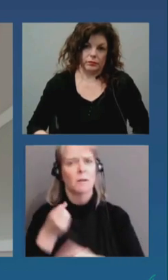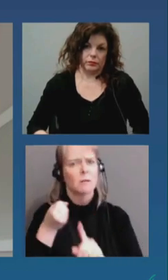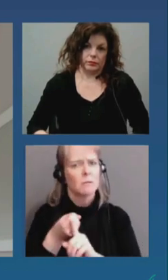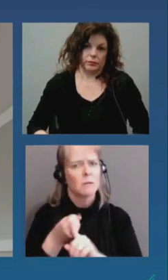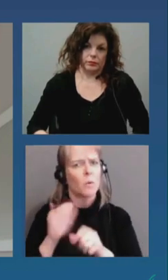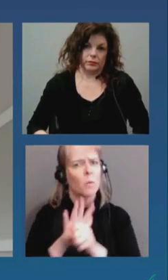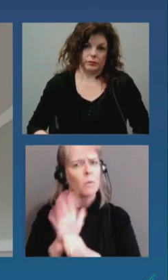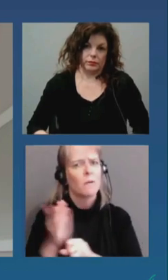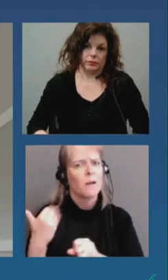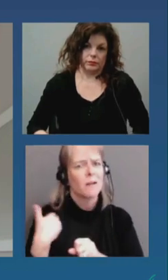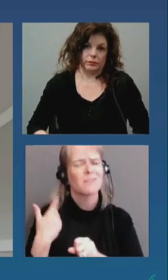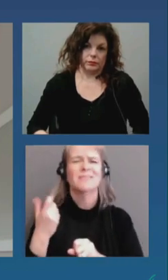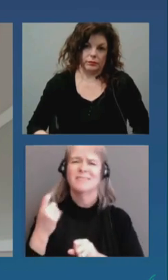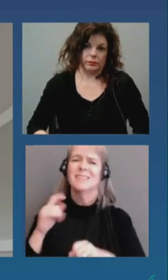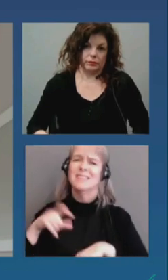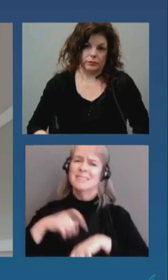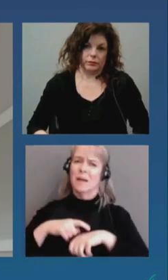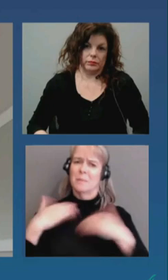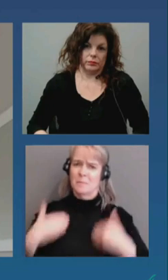% effective.